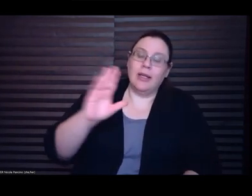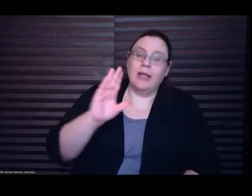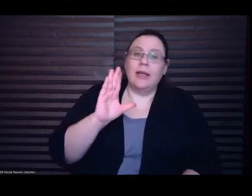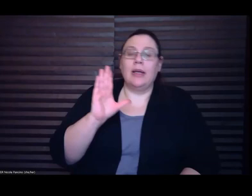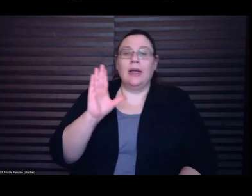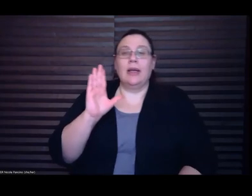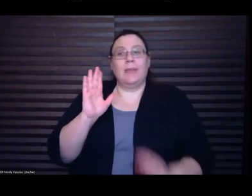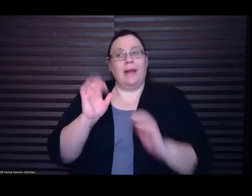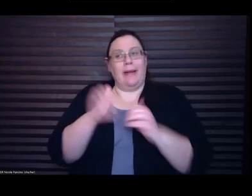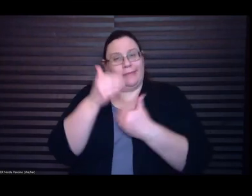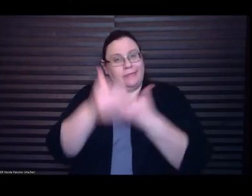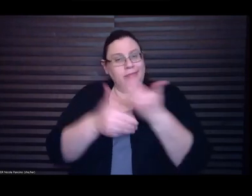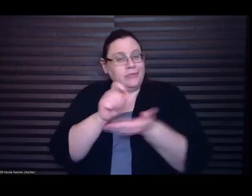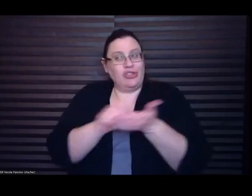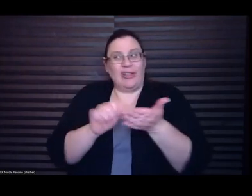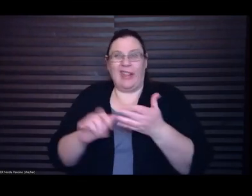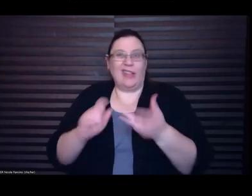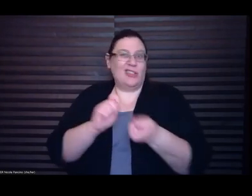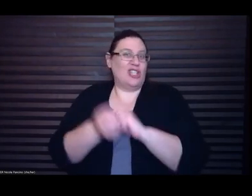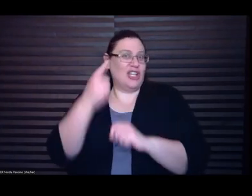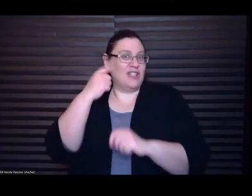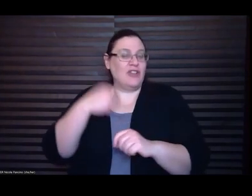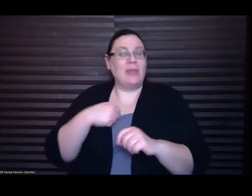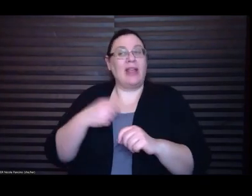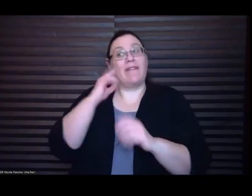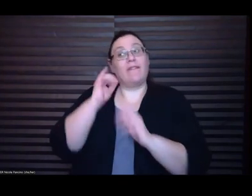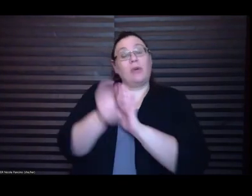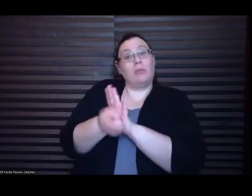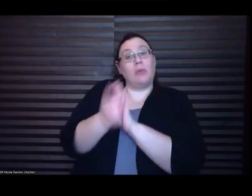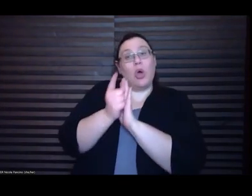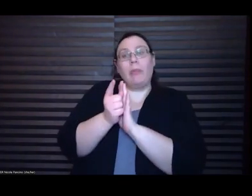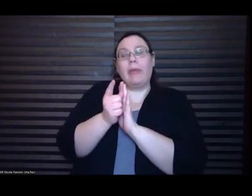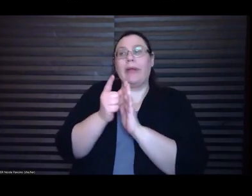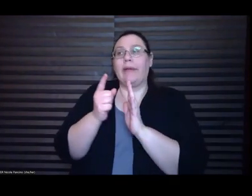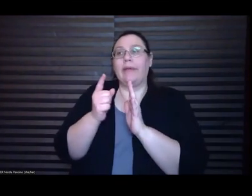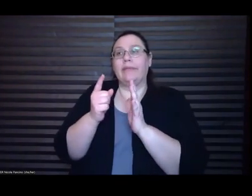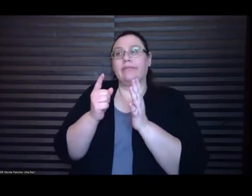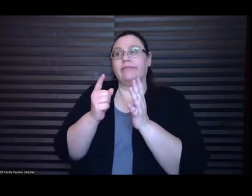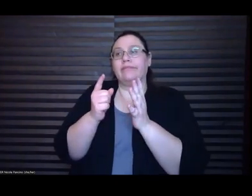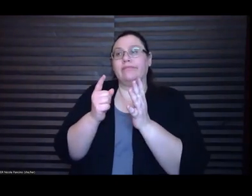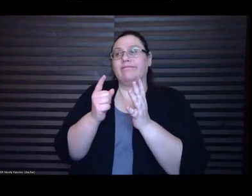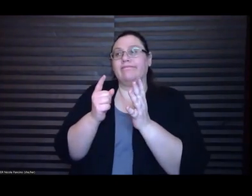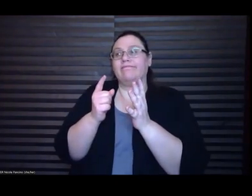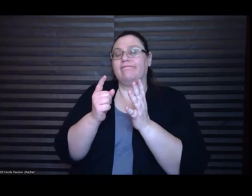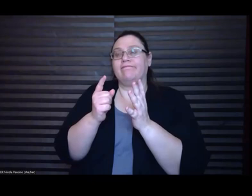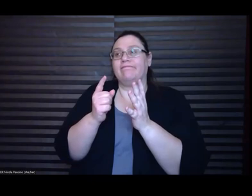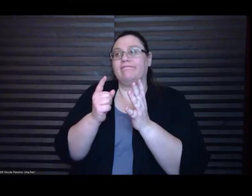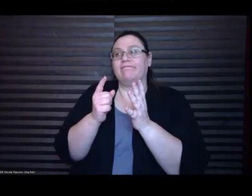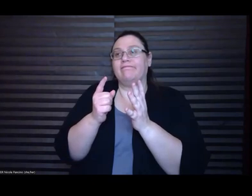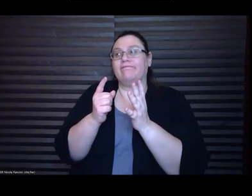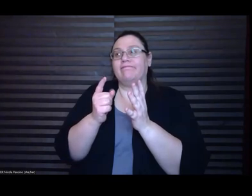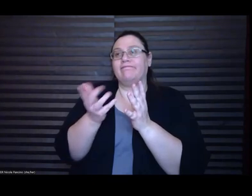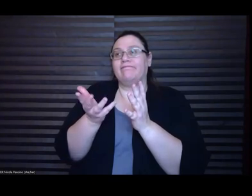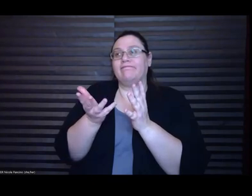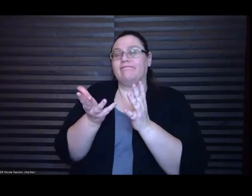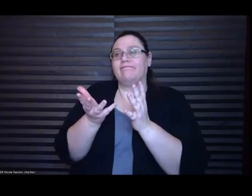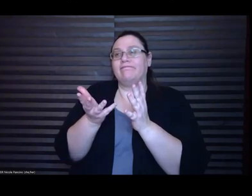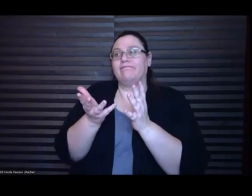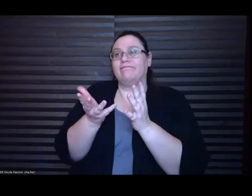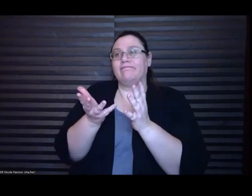just took um it it took a moment to realize that that change was okay